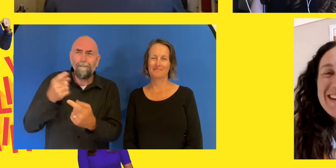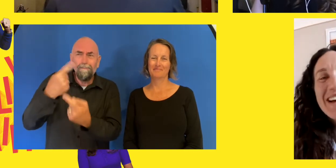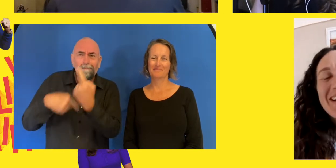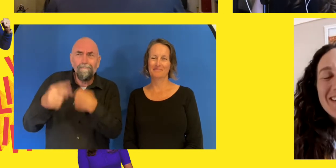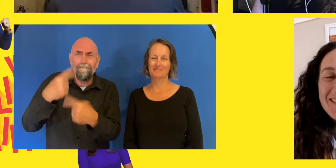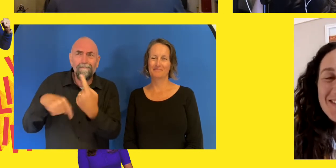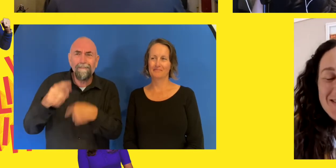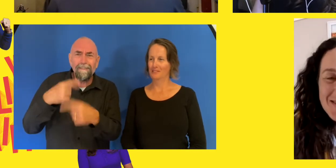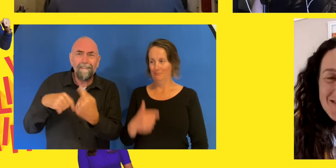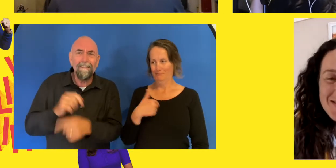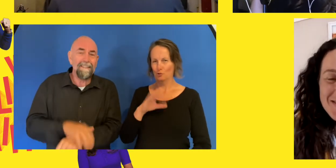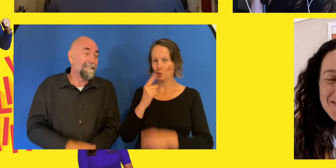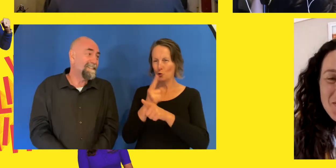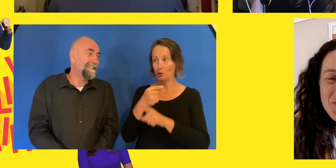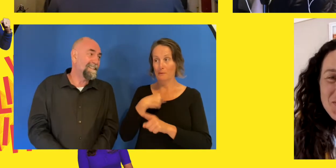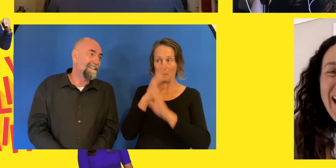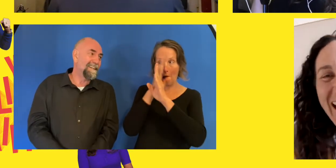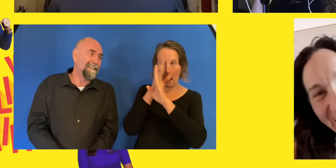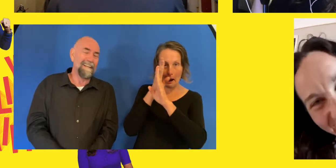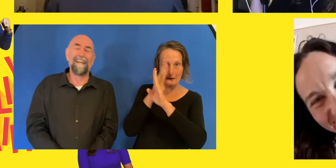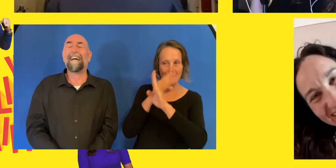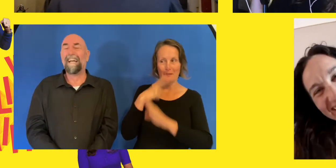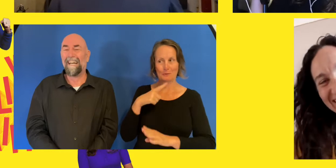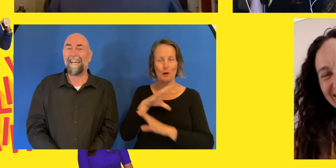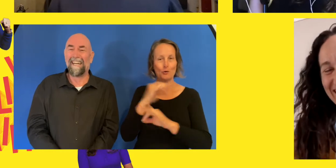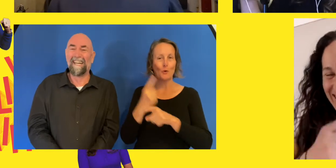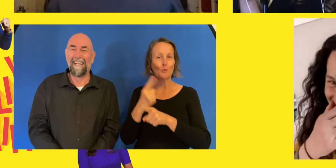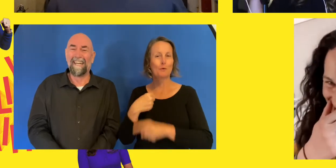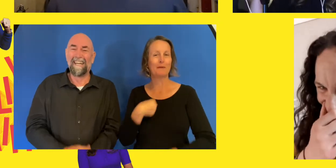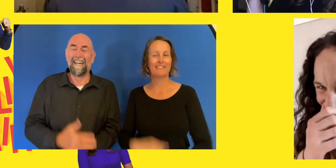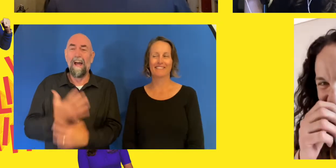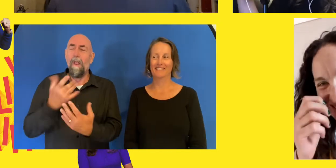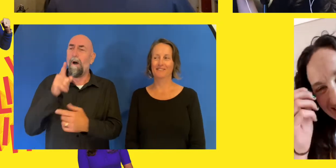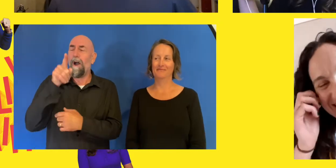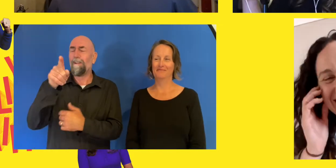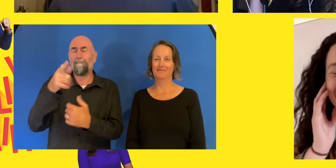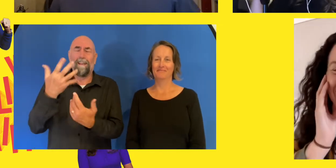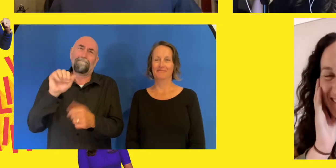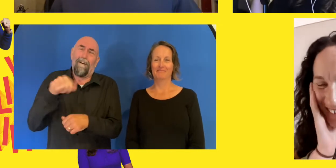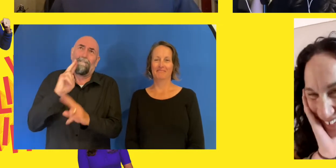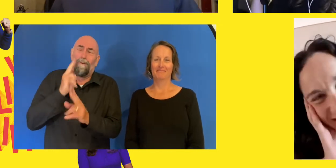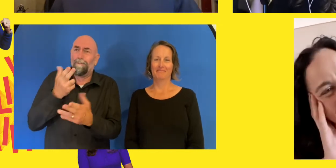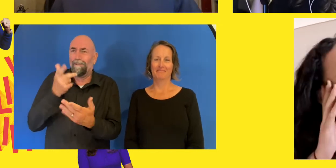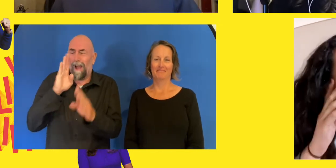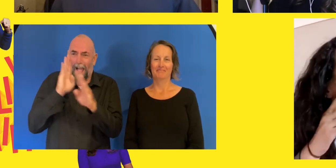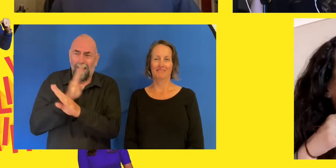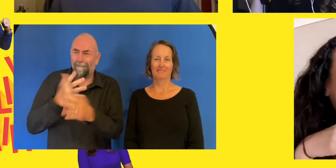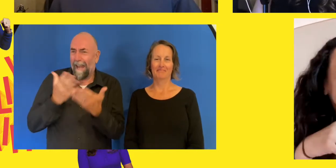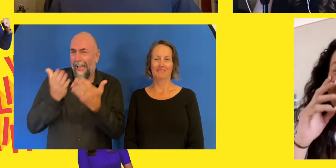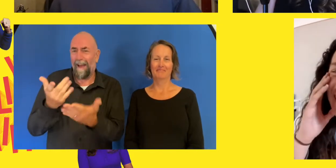But the lesson here, Mel, is that we will find you. You can hide. Kurt and I will bloody hunt you down.